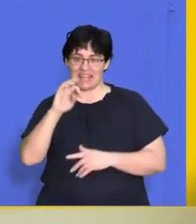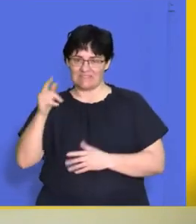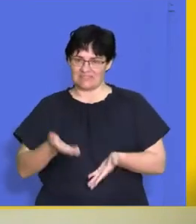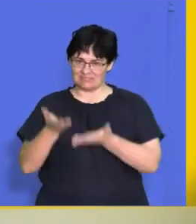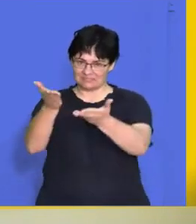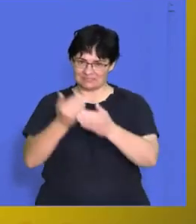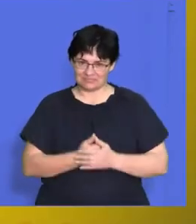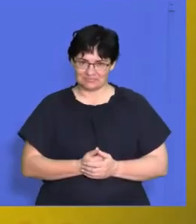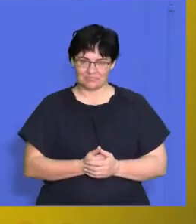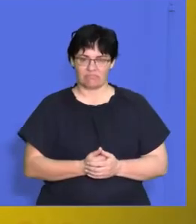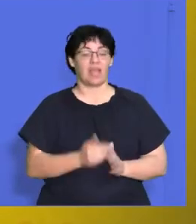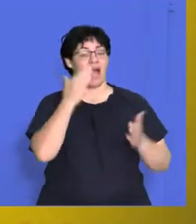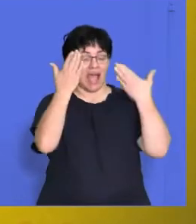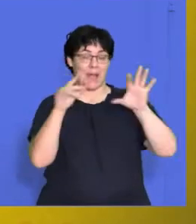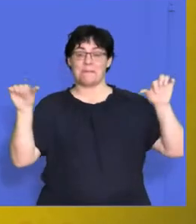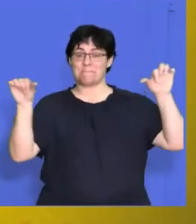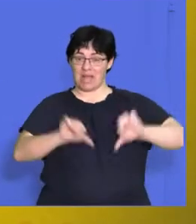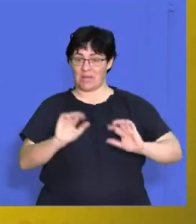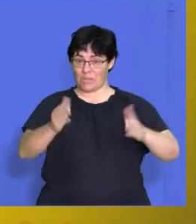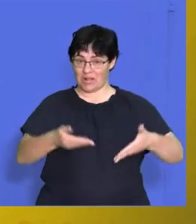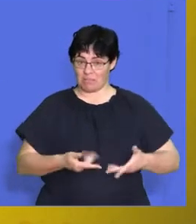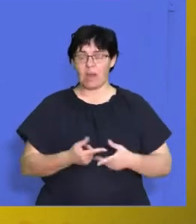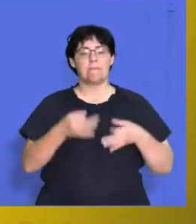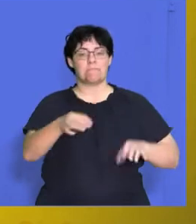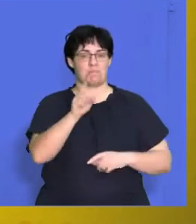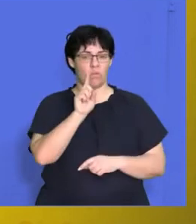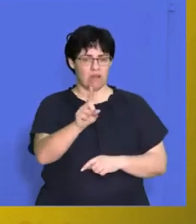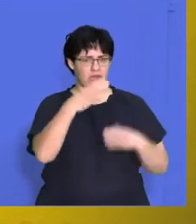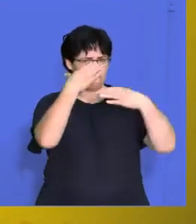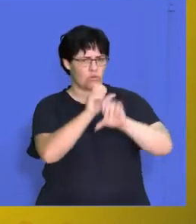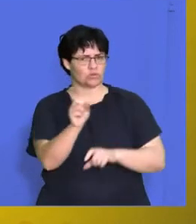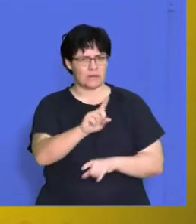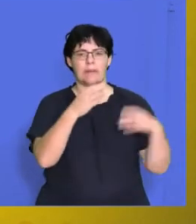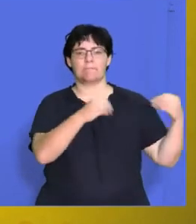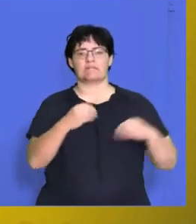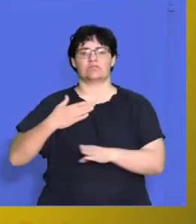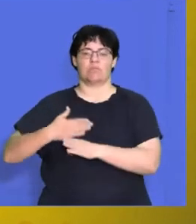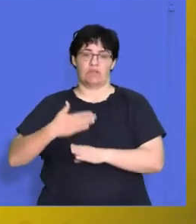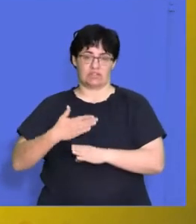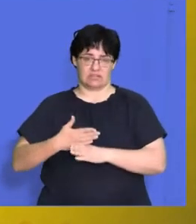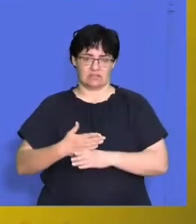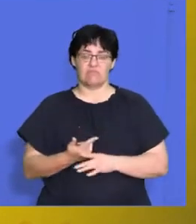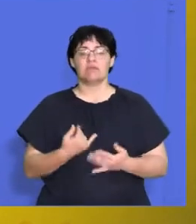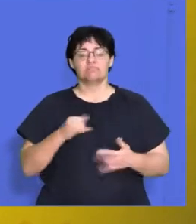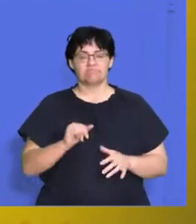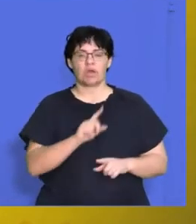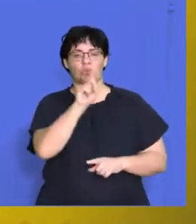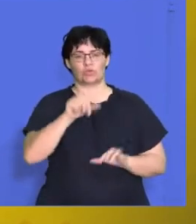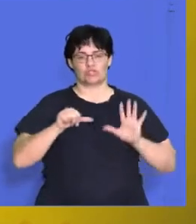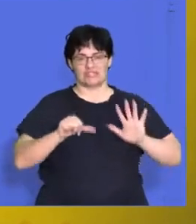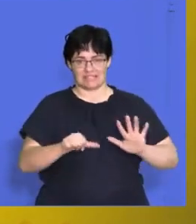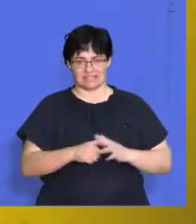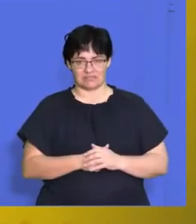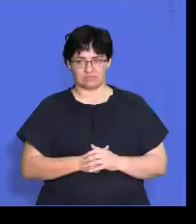And over to you. Hi, Matrix. Welcome back. We're busy on paper one with the emphasis on business operations. So it's gone to question six.